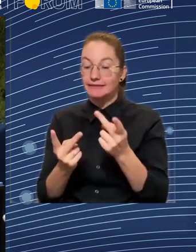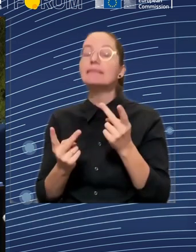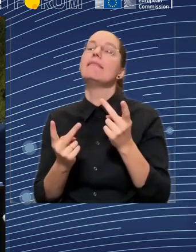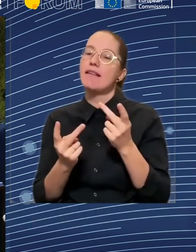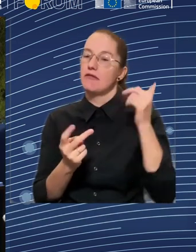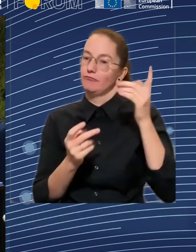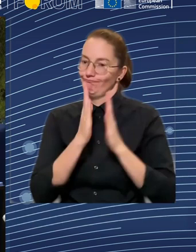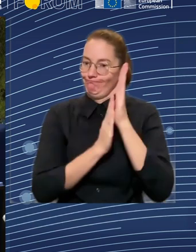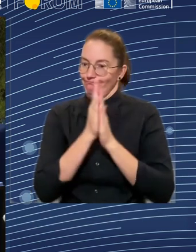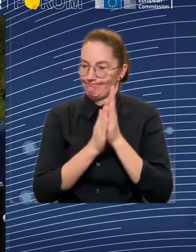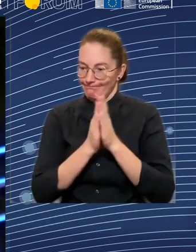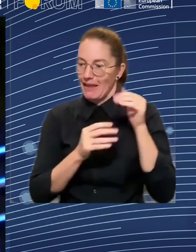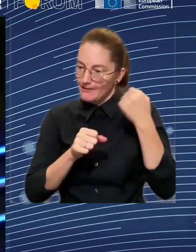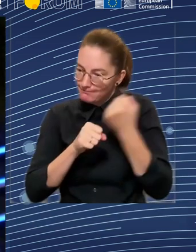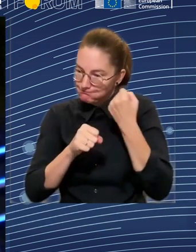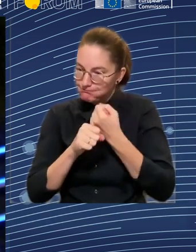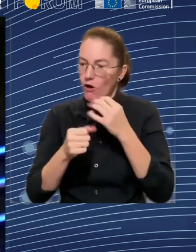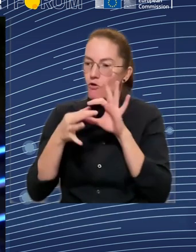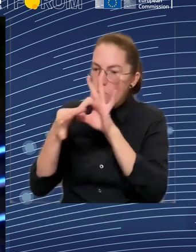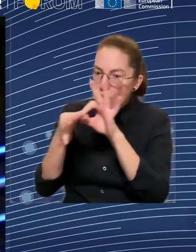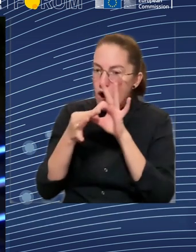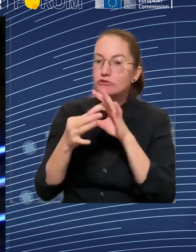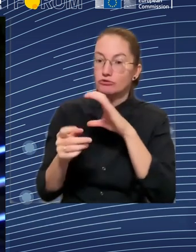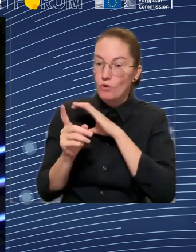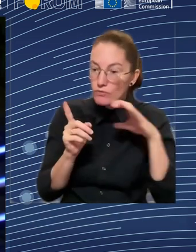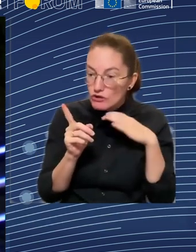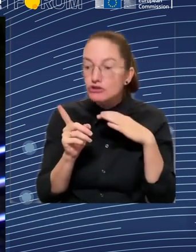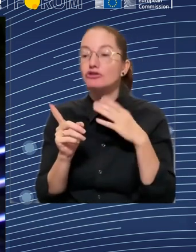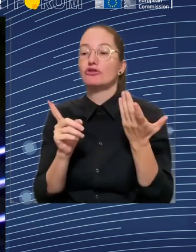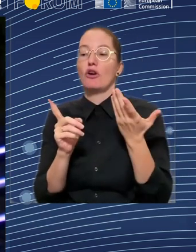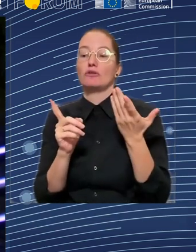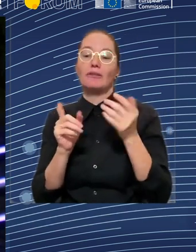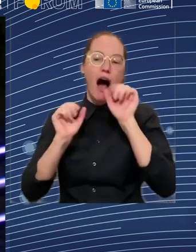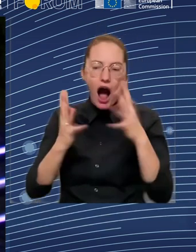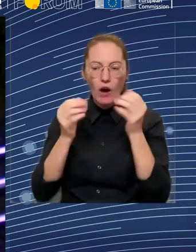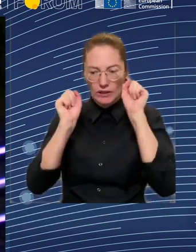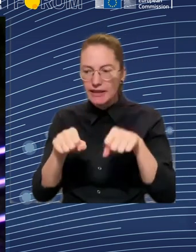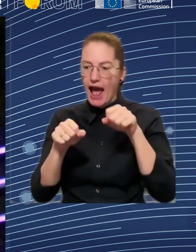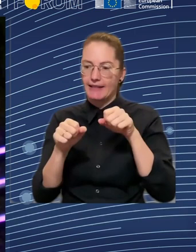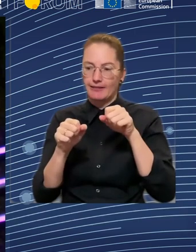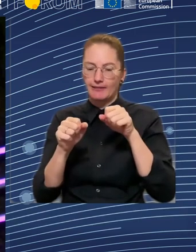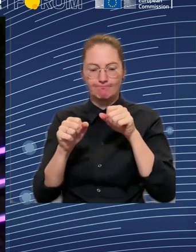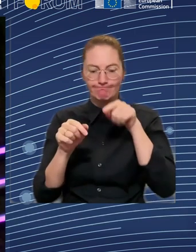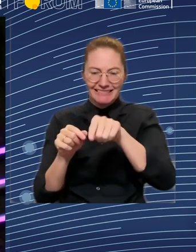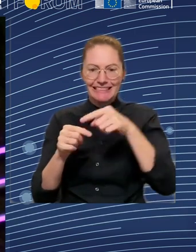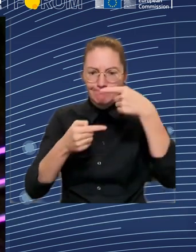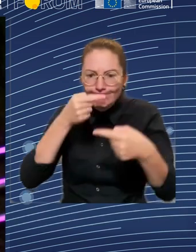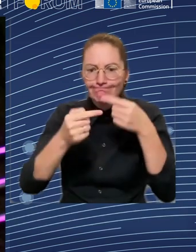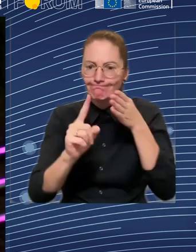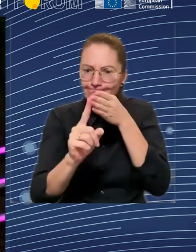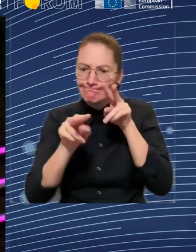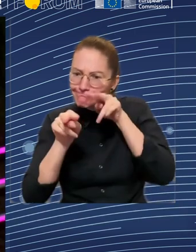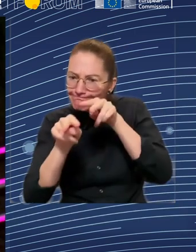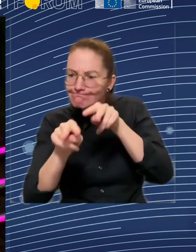We had the experience, we good experience, I would say, of sort of financial solidarity with the SURE instrument